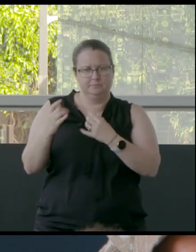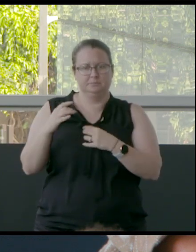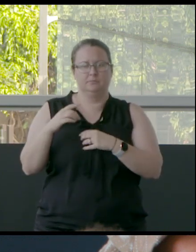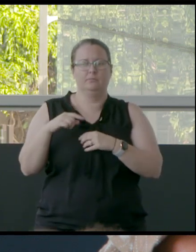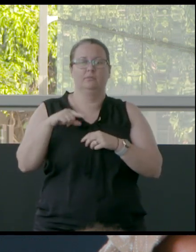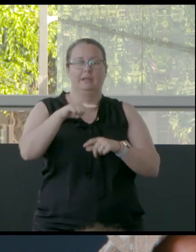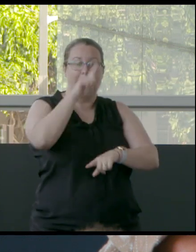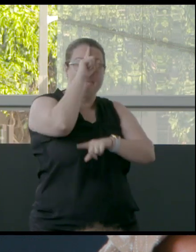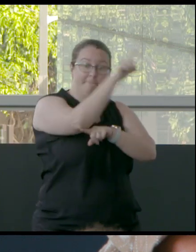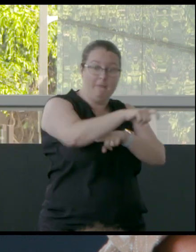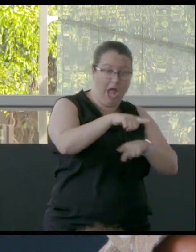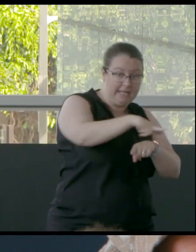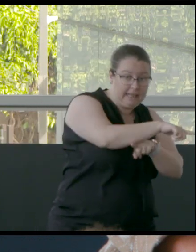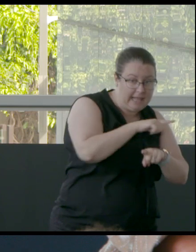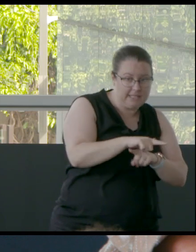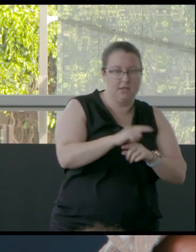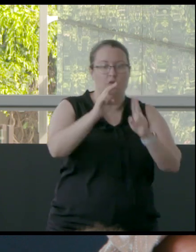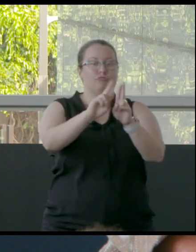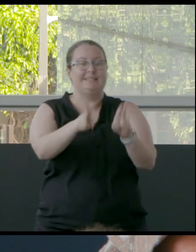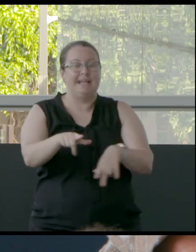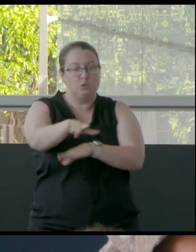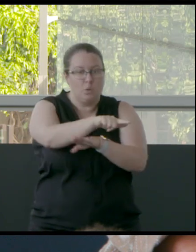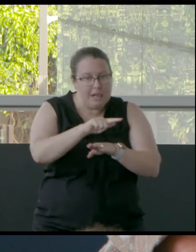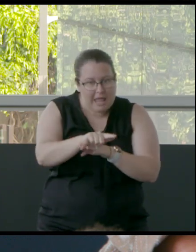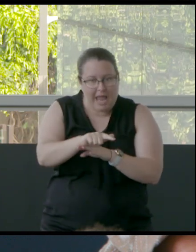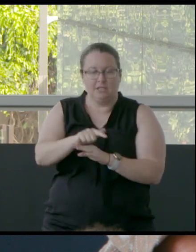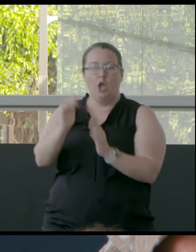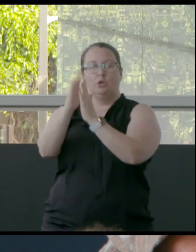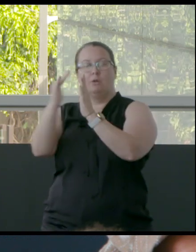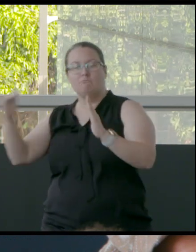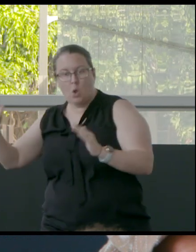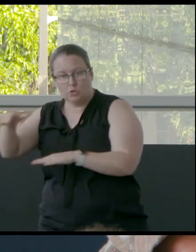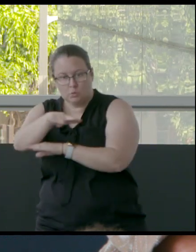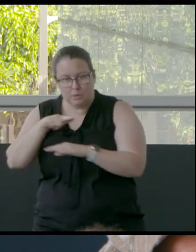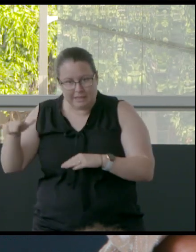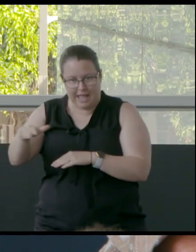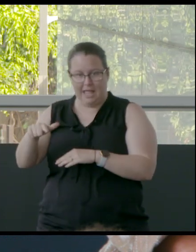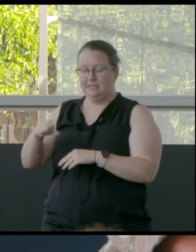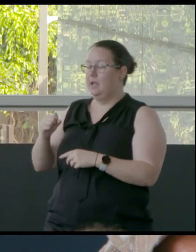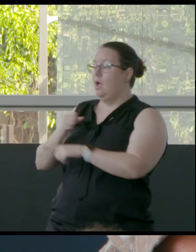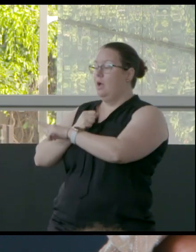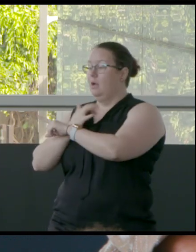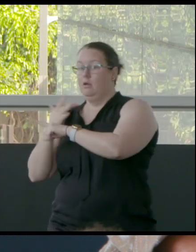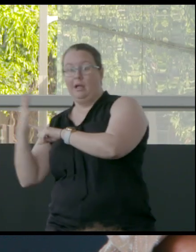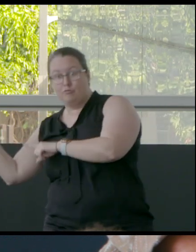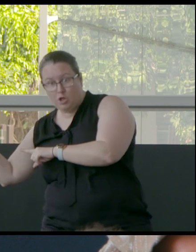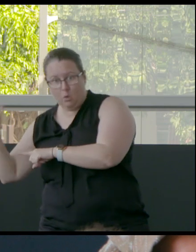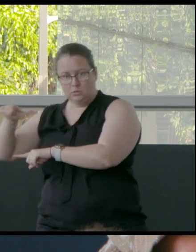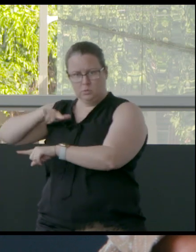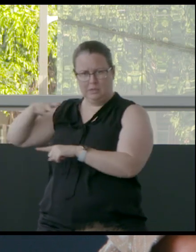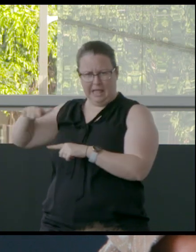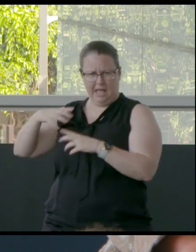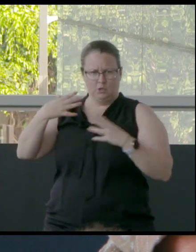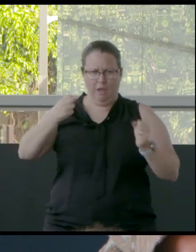It's residential. It's commercial. It's pastoral. It's agricultural. There's a lot going on. It's very